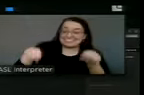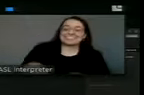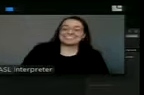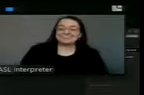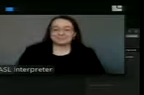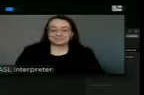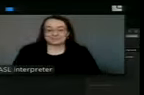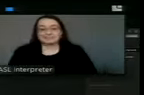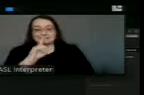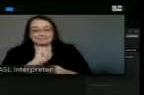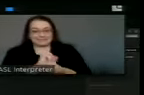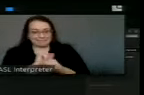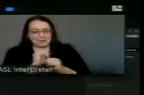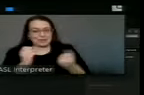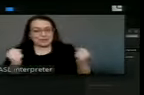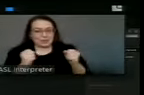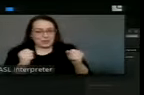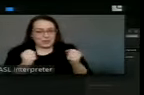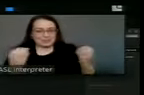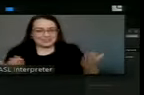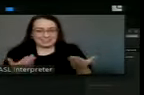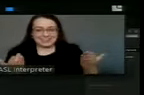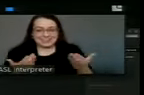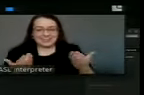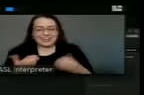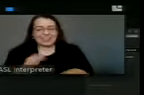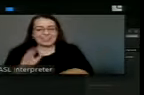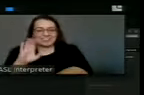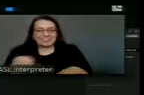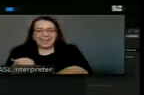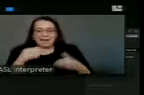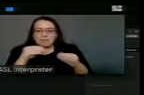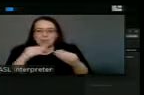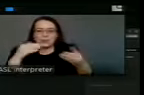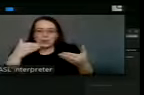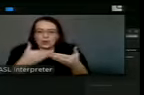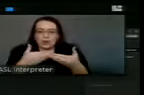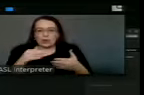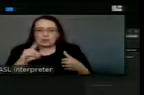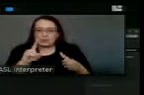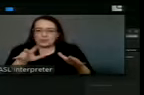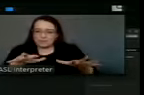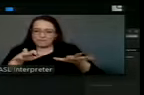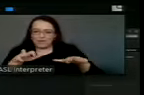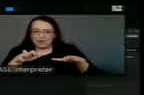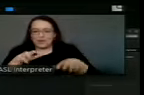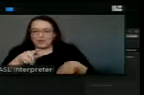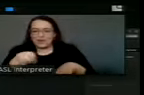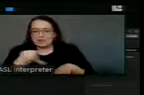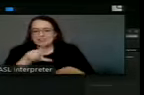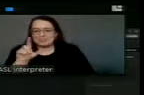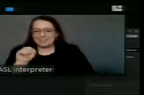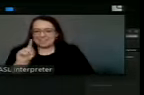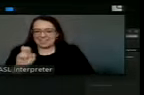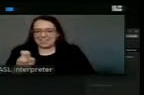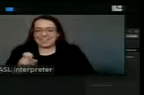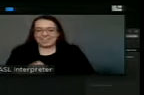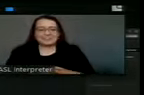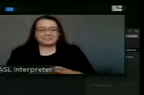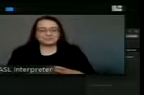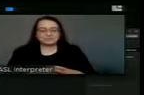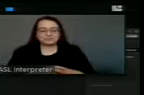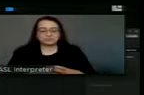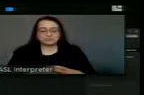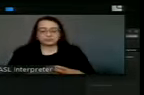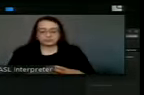Well, it certainly did here. There's another view of that a little bit closer up. But on the power side of this,